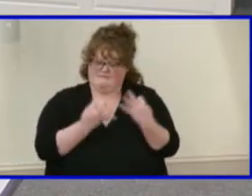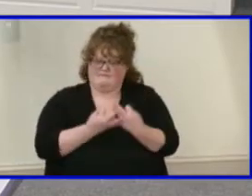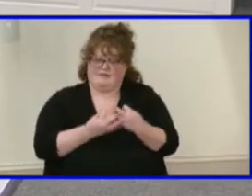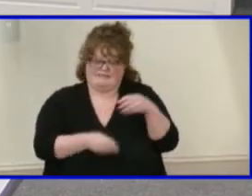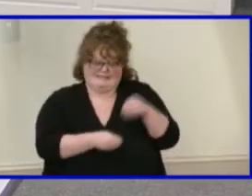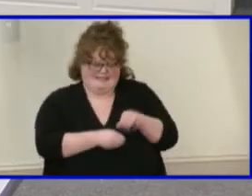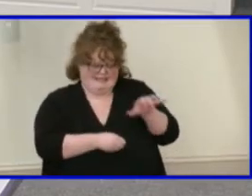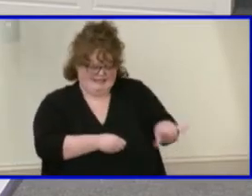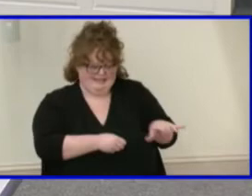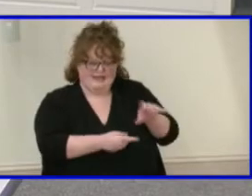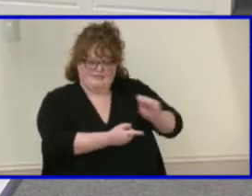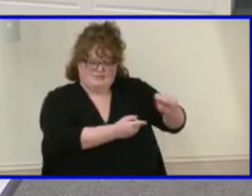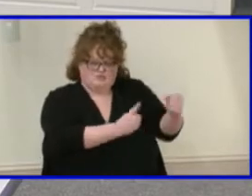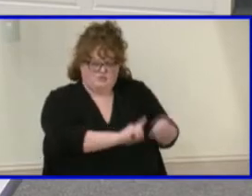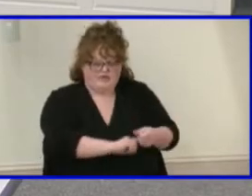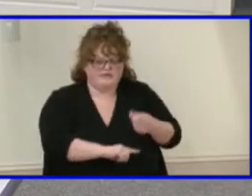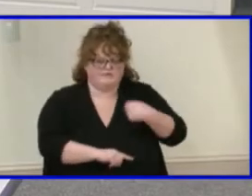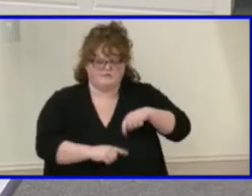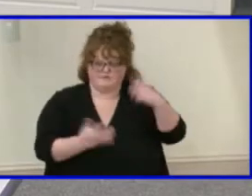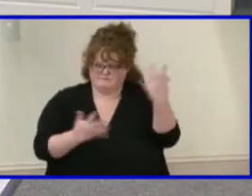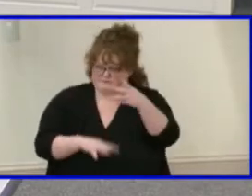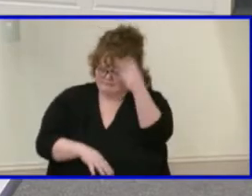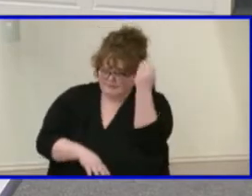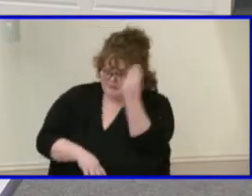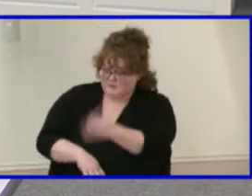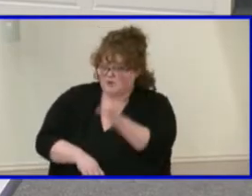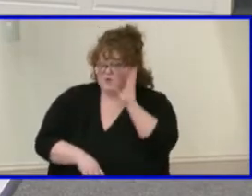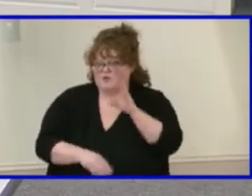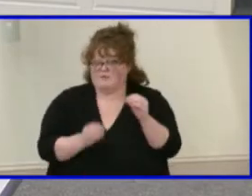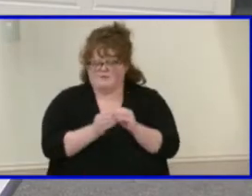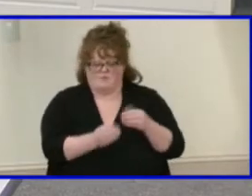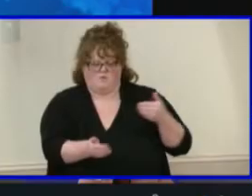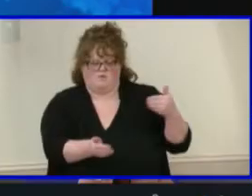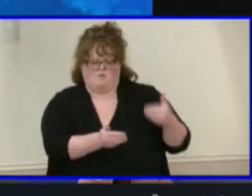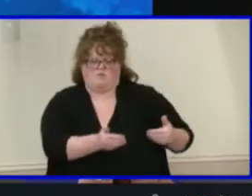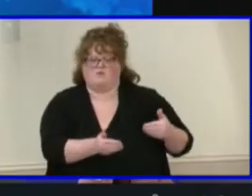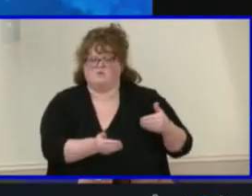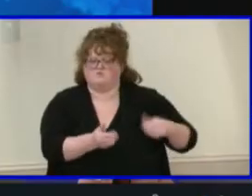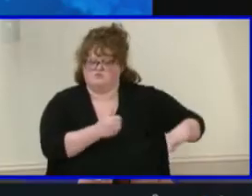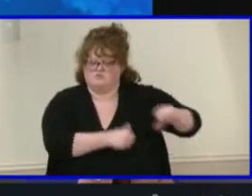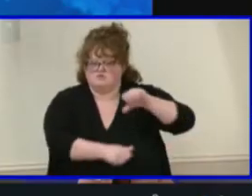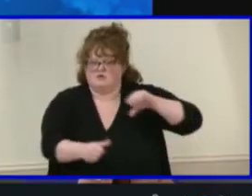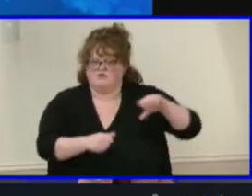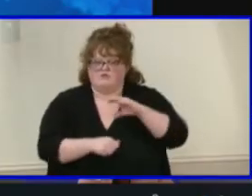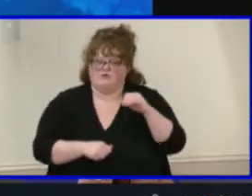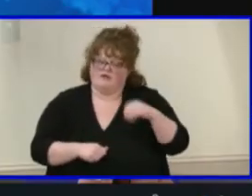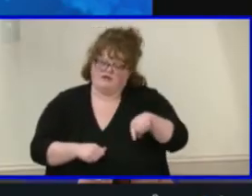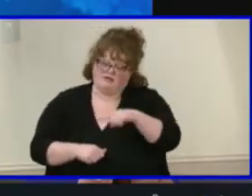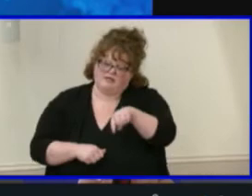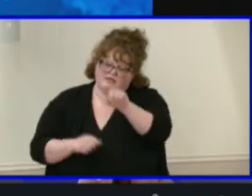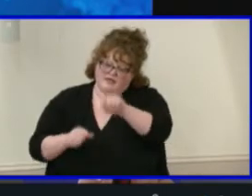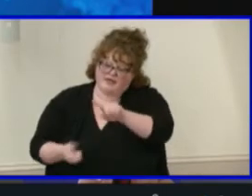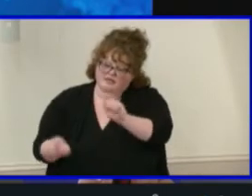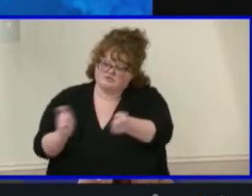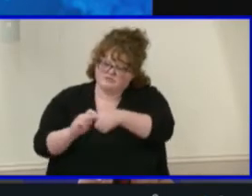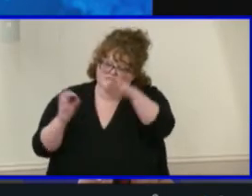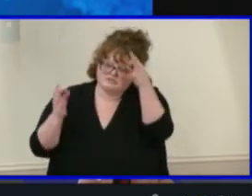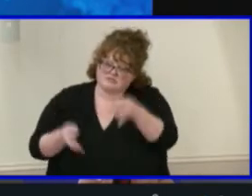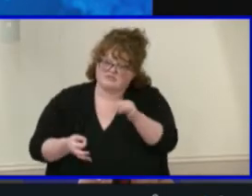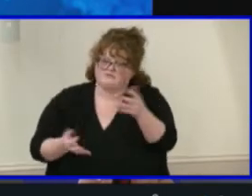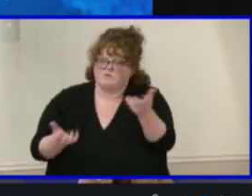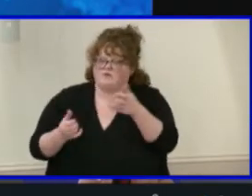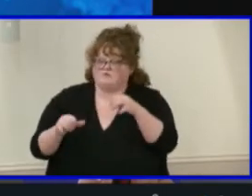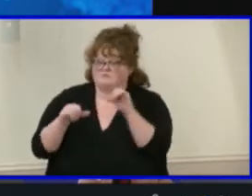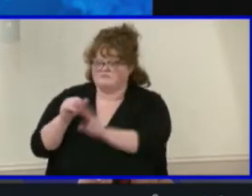have the option to reconsider their decision for in-person learning. HCPS continues to strive